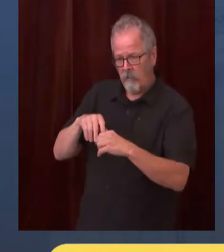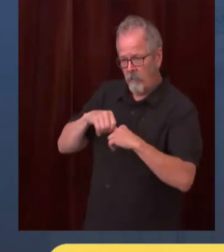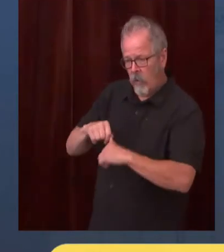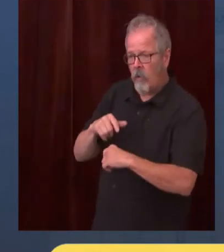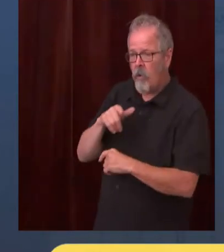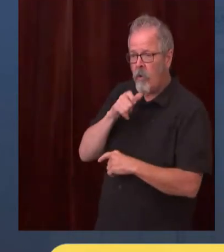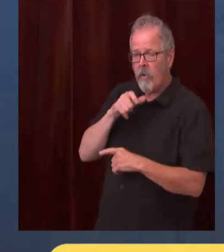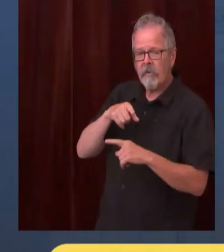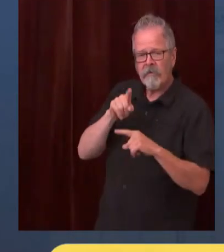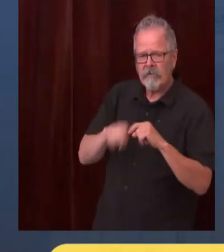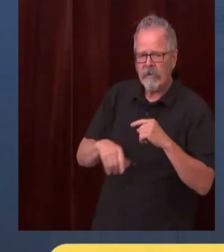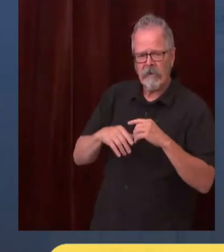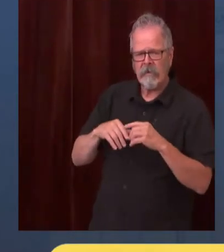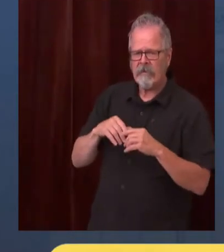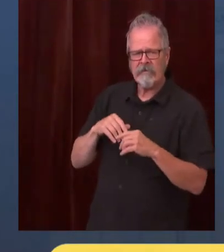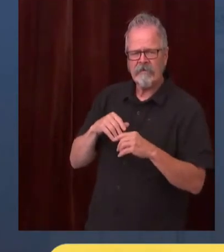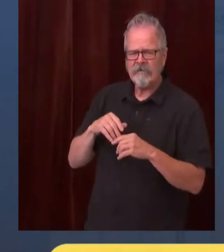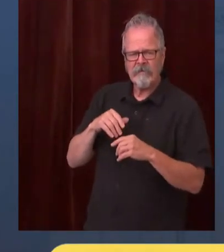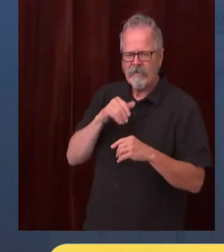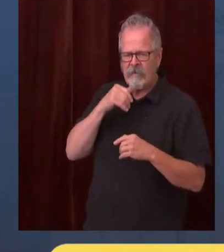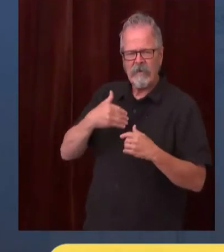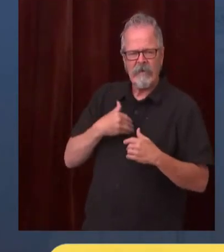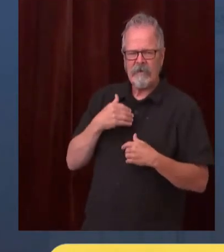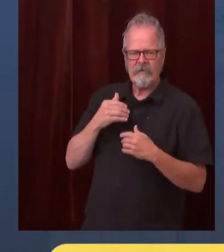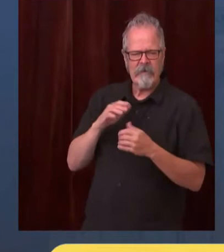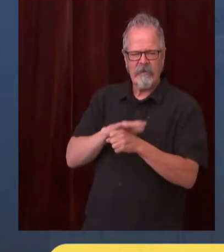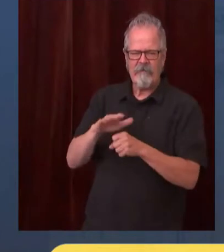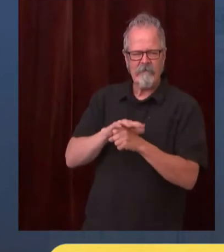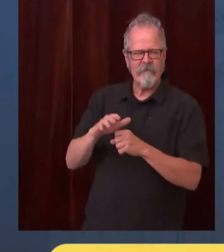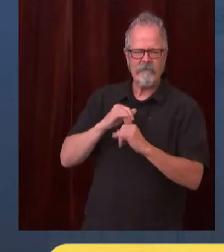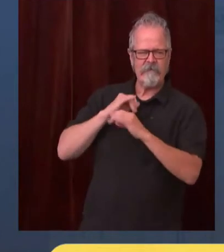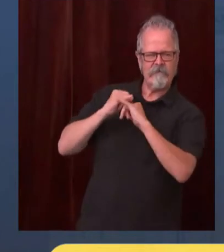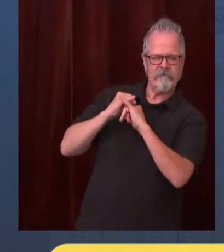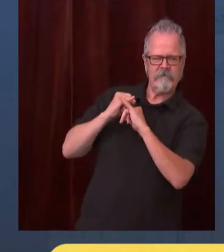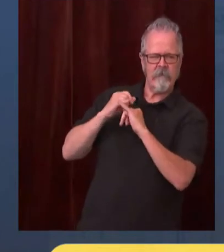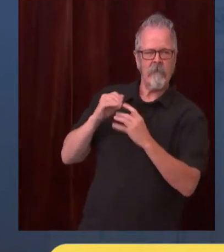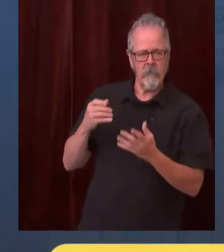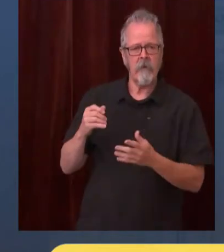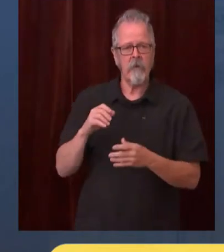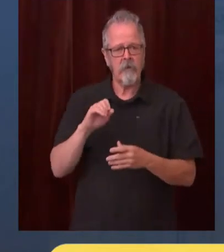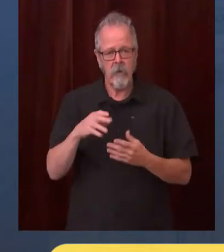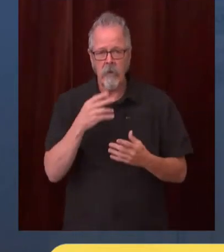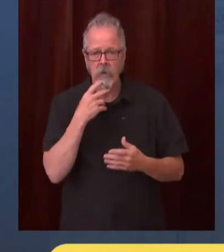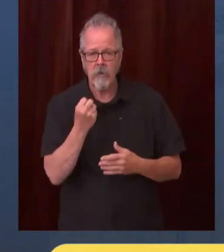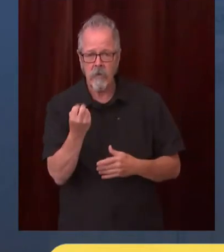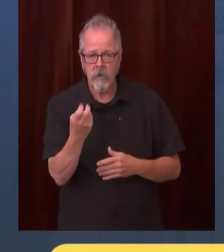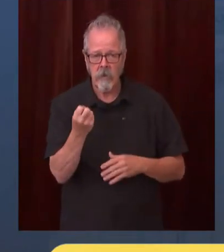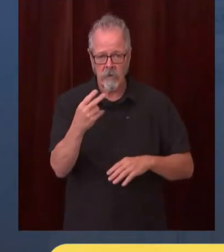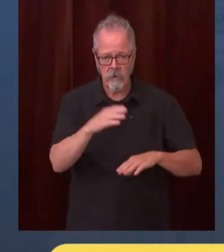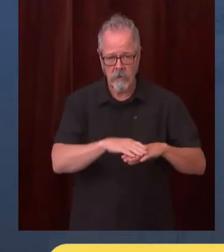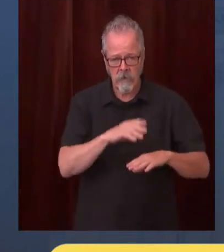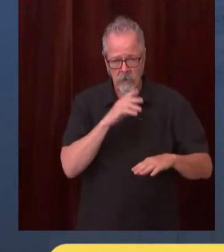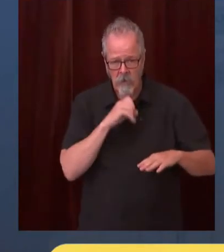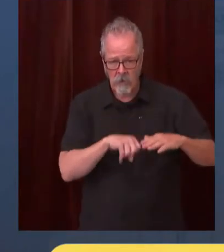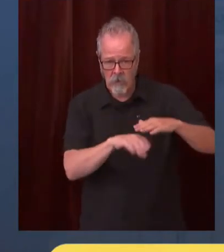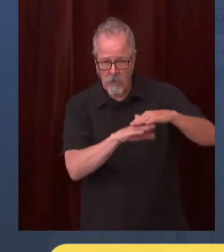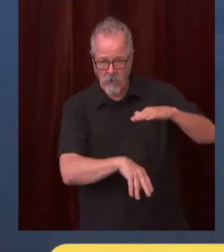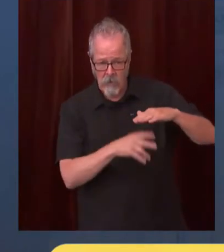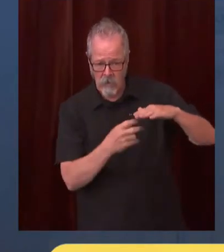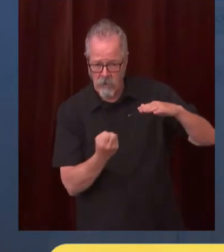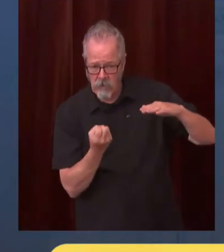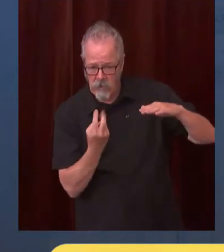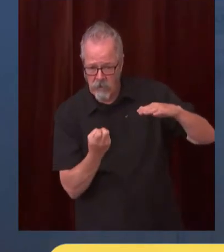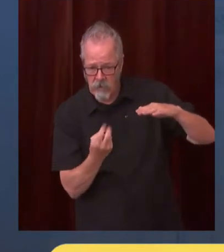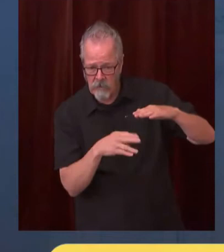who cannot get the vaccine that includes people who are immunocompromised in